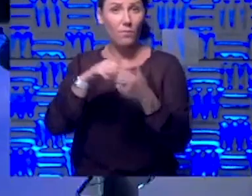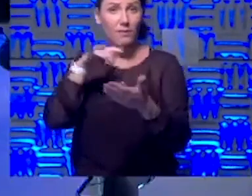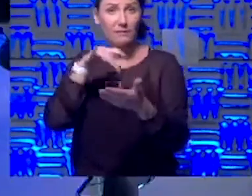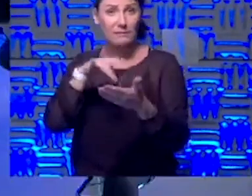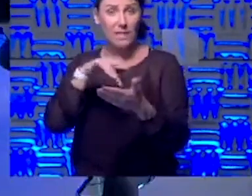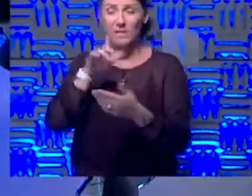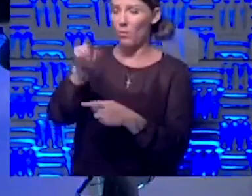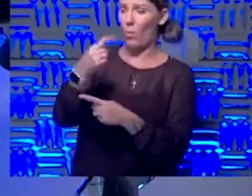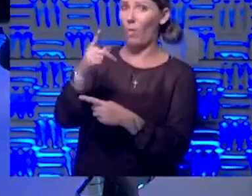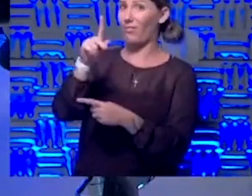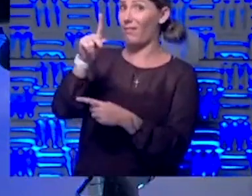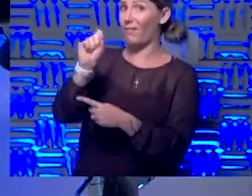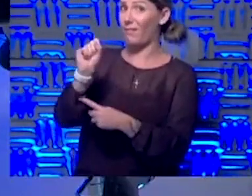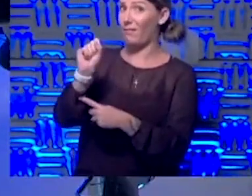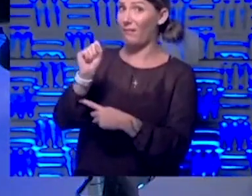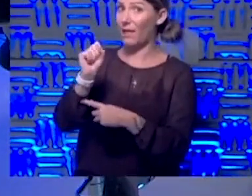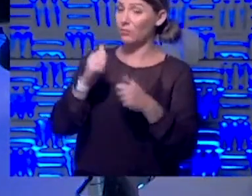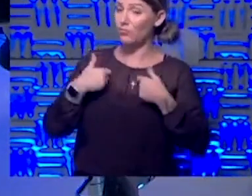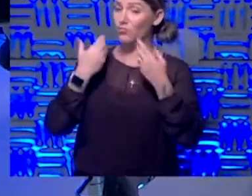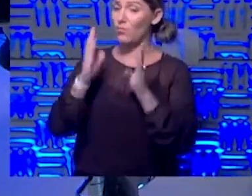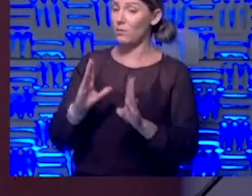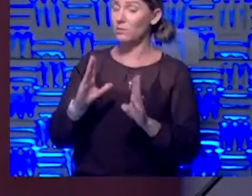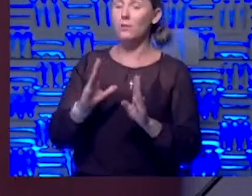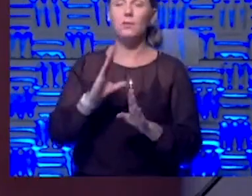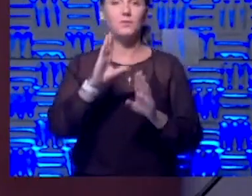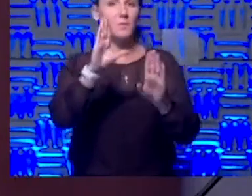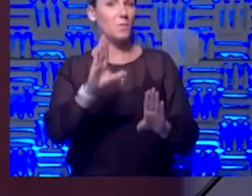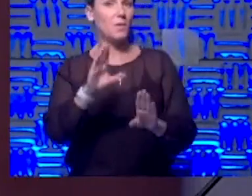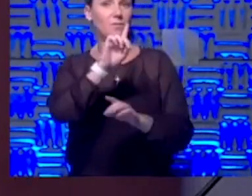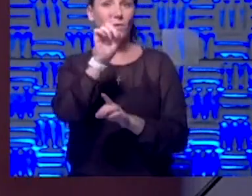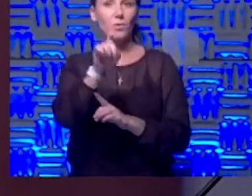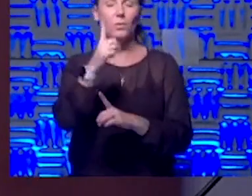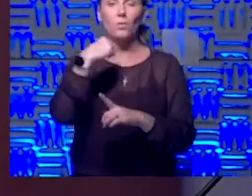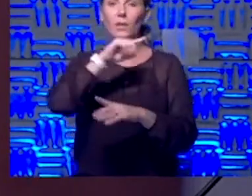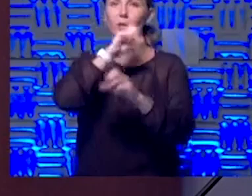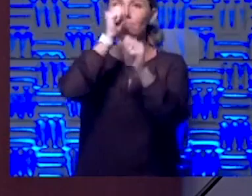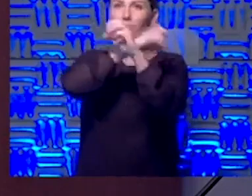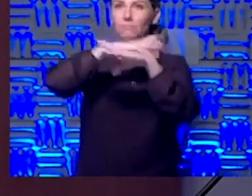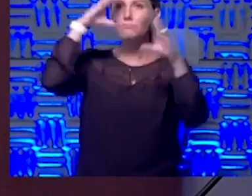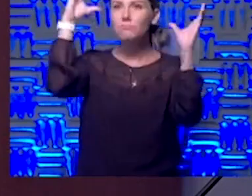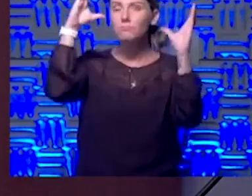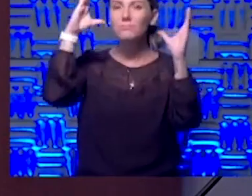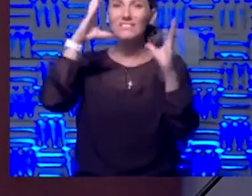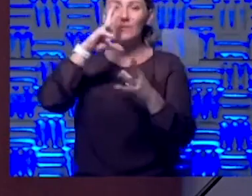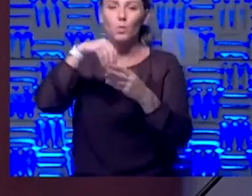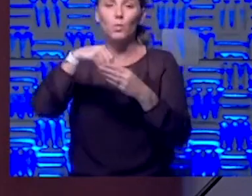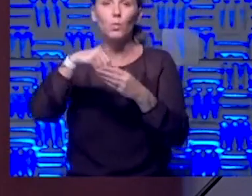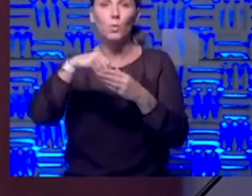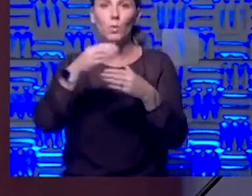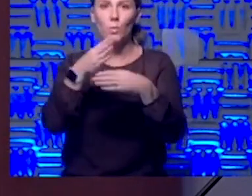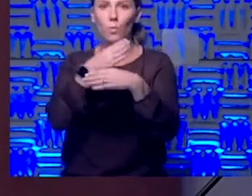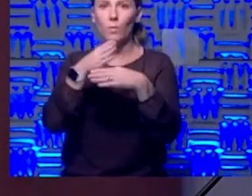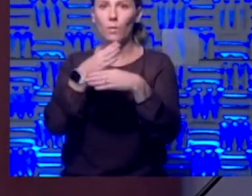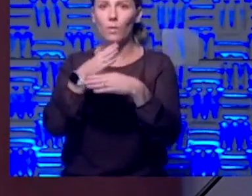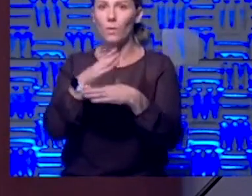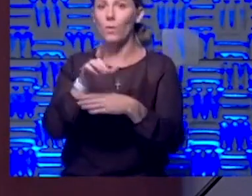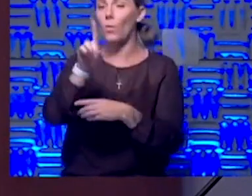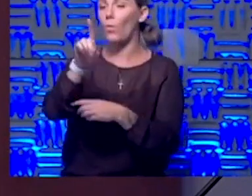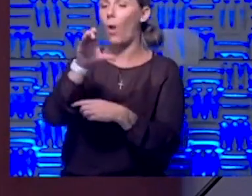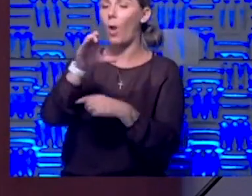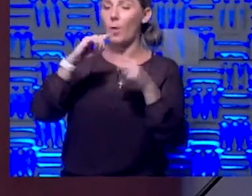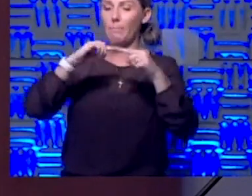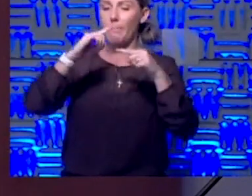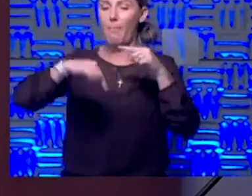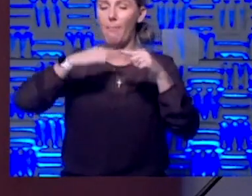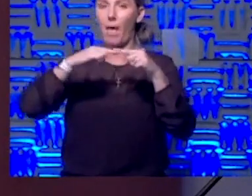Sure. Great question. Um, so we're envisioning, um, to enroll within a 100 mile radius. So